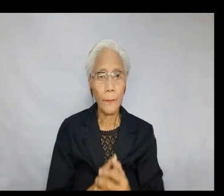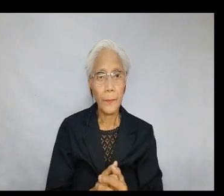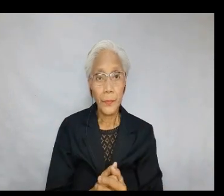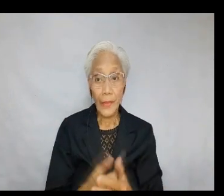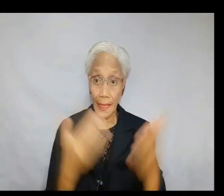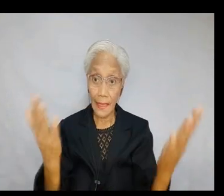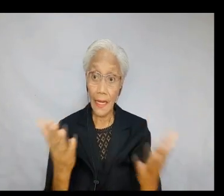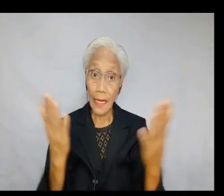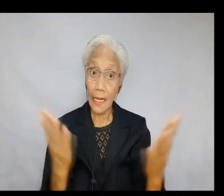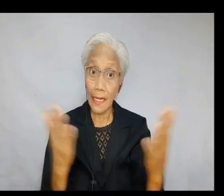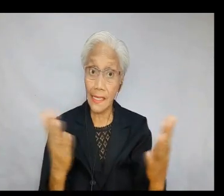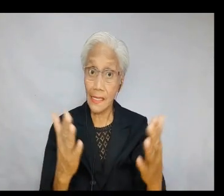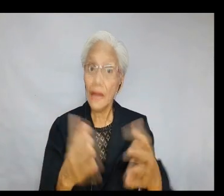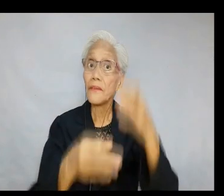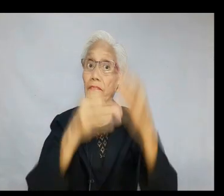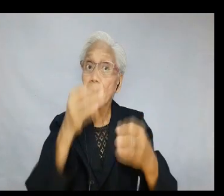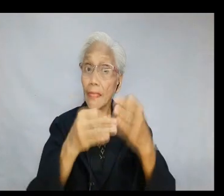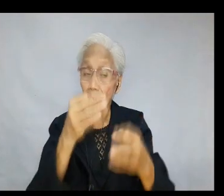our time now.